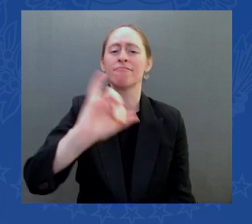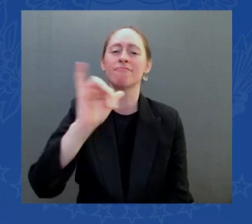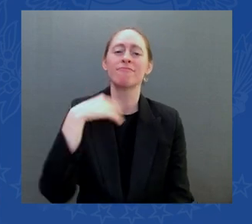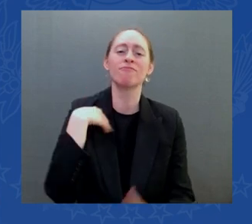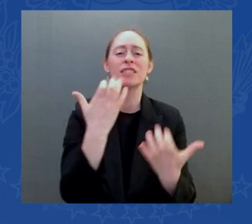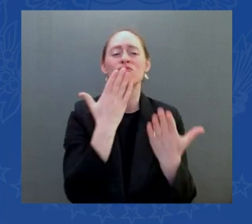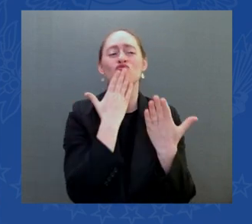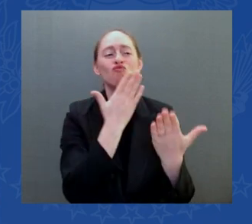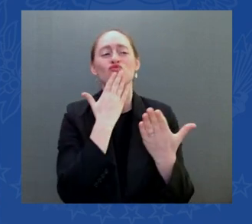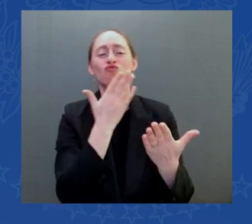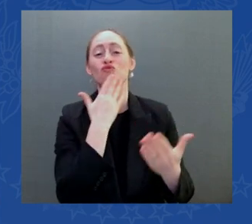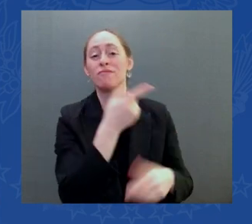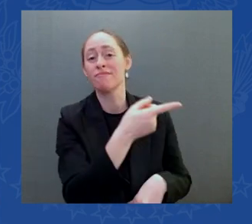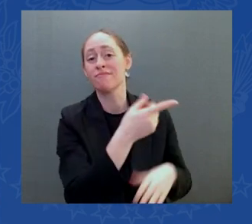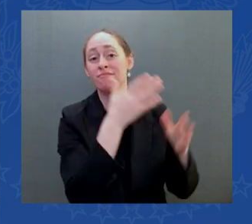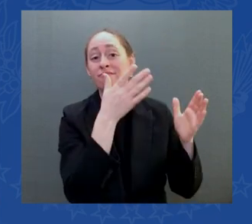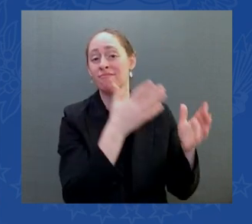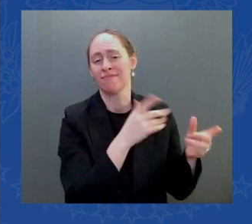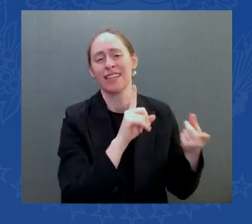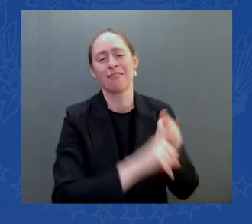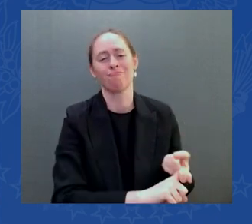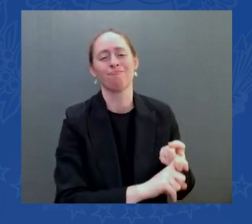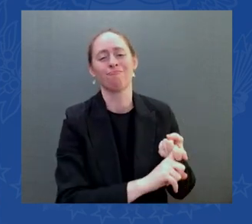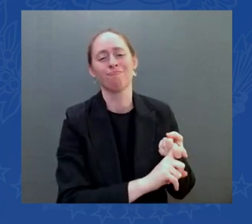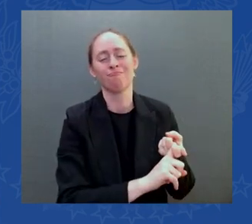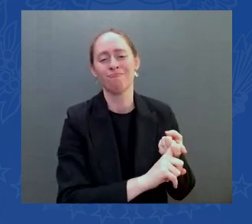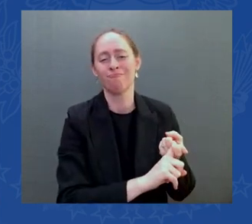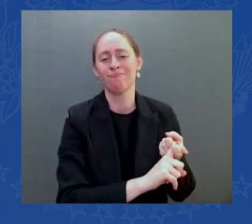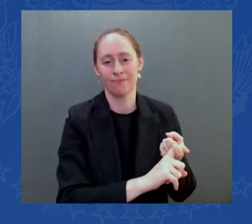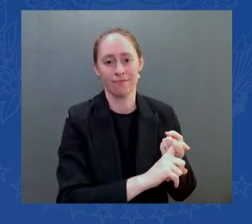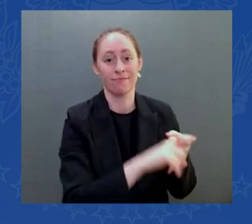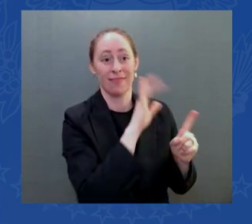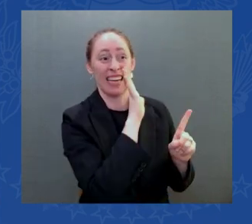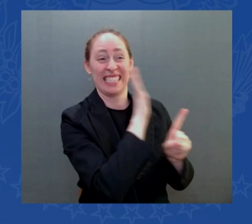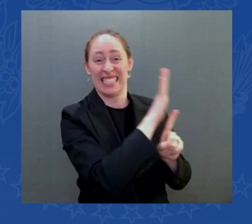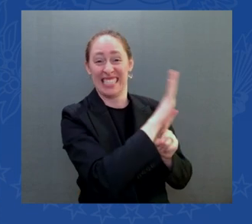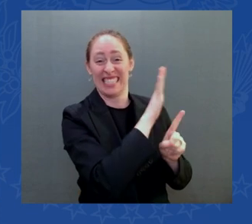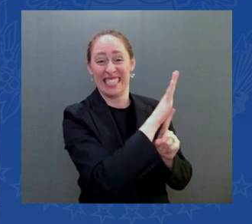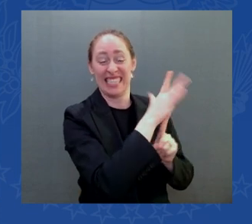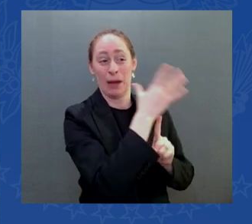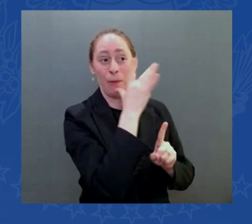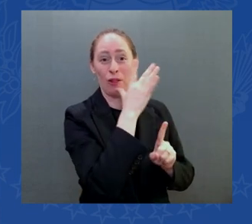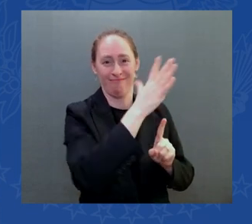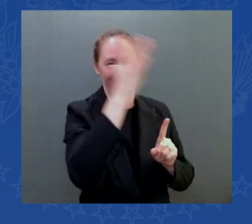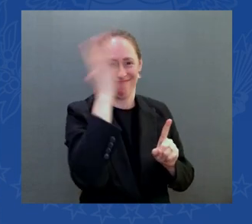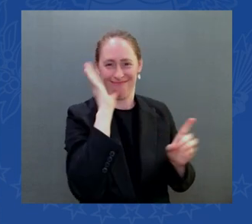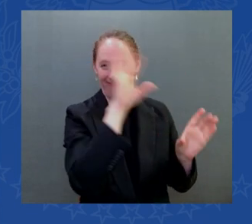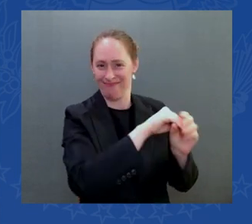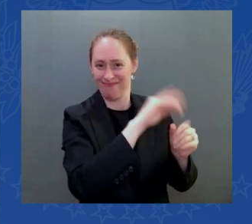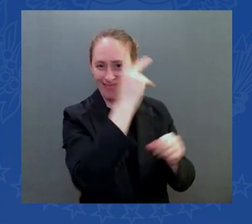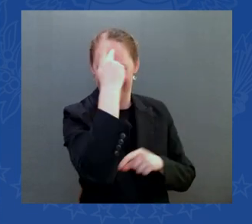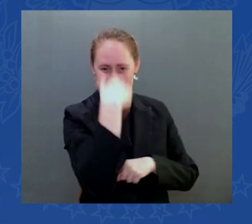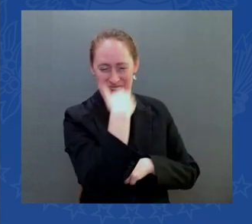significant political figure up here it's great to see you kiddo thank you thank you thank you for being here